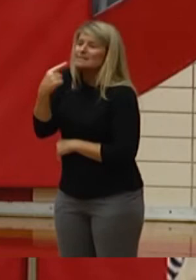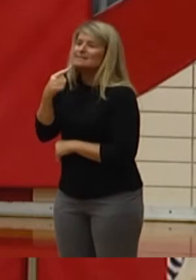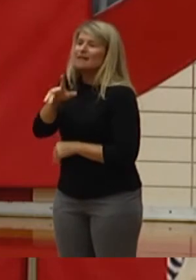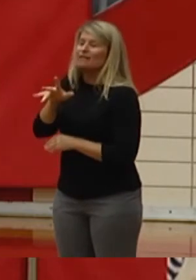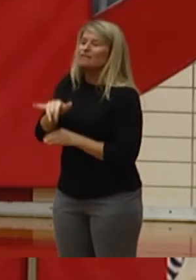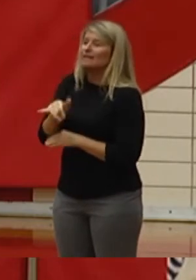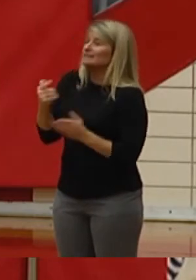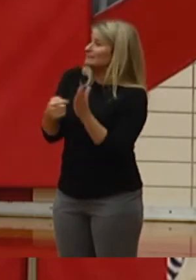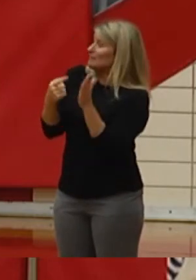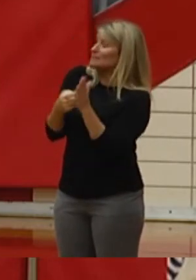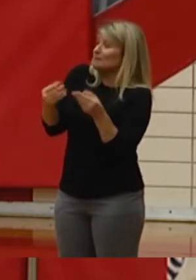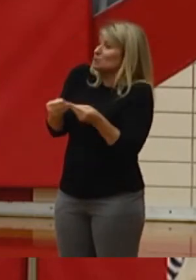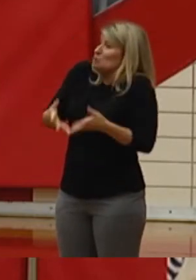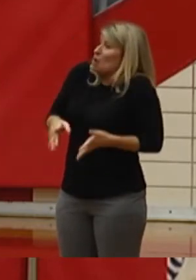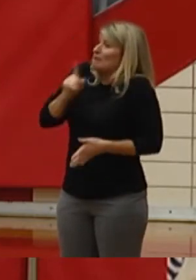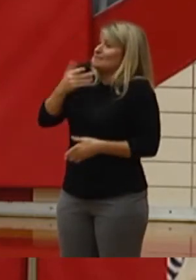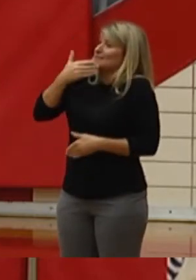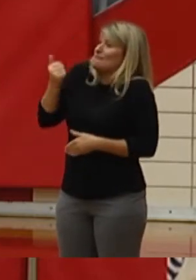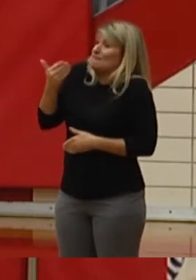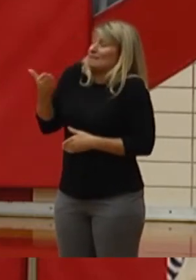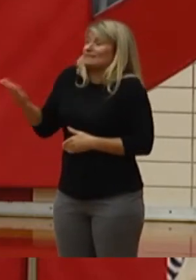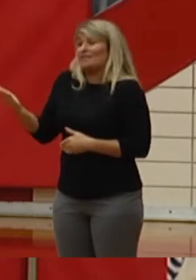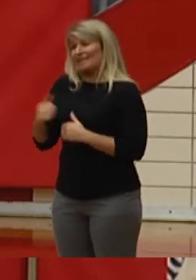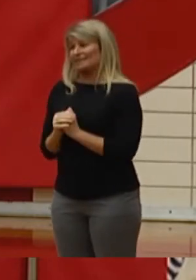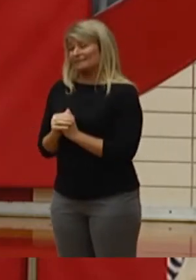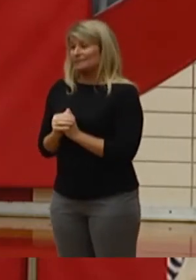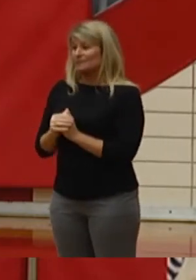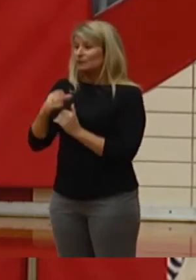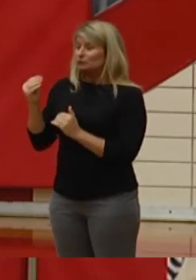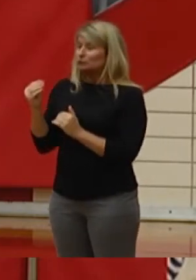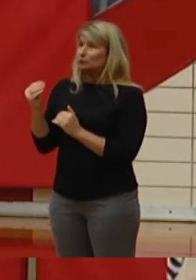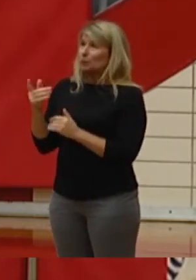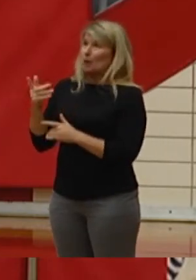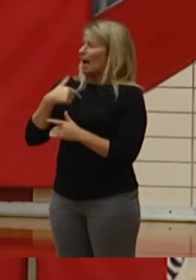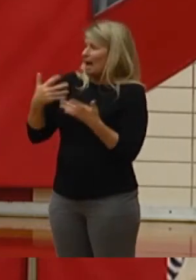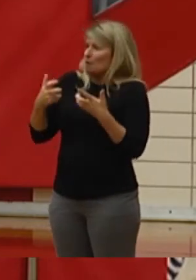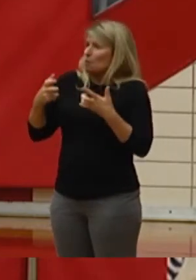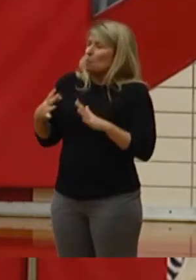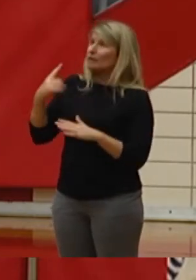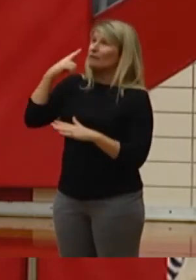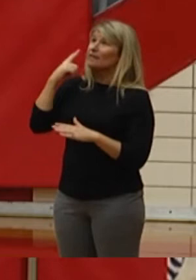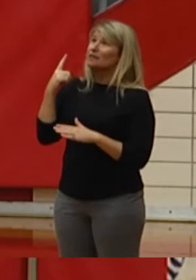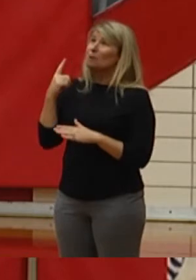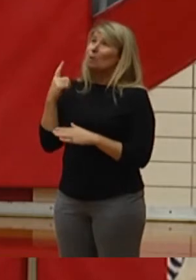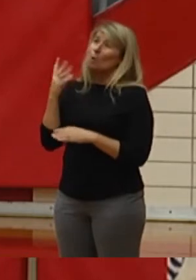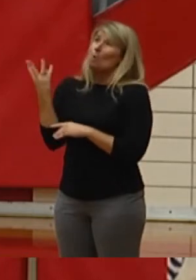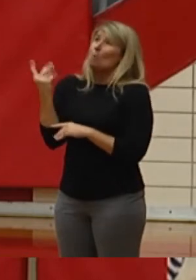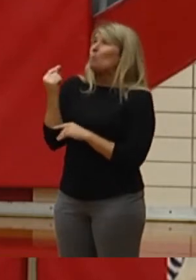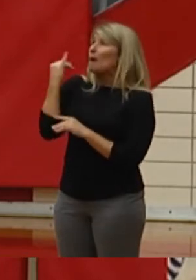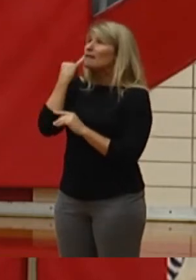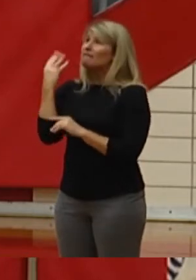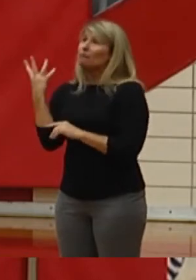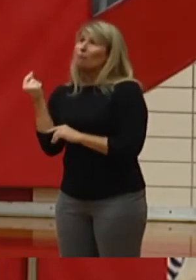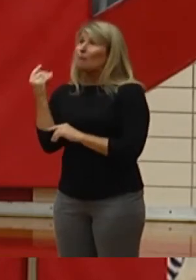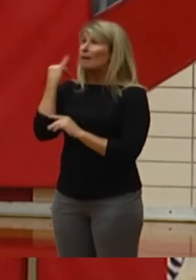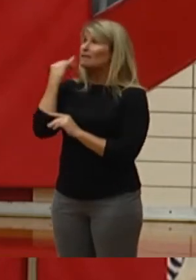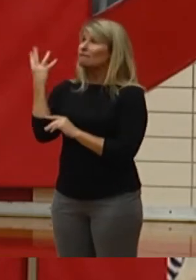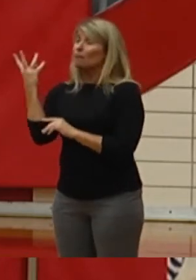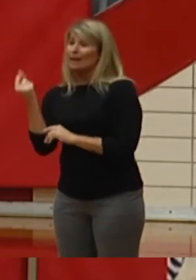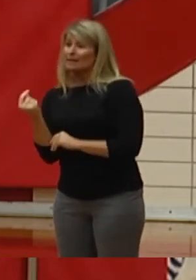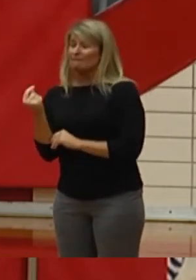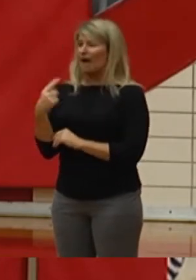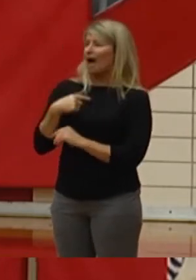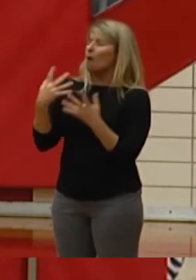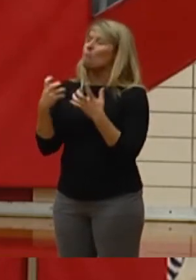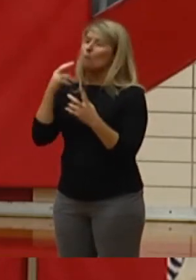next time. So, instead of treading on the what-ifs and what could have been, I'd like to relive some of our memories of when we entered through the majestic